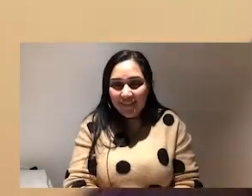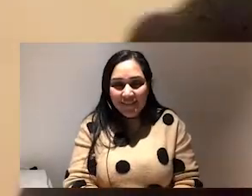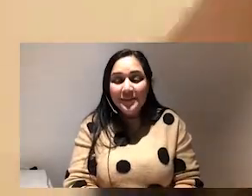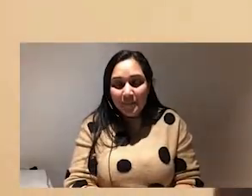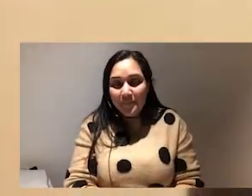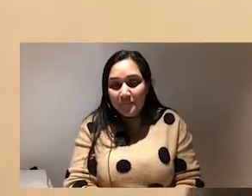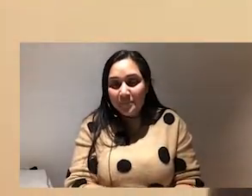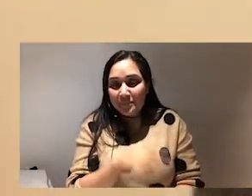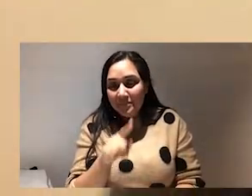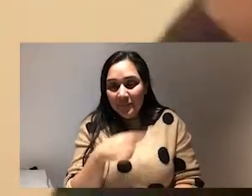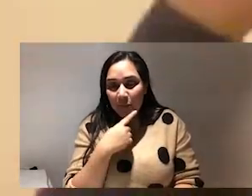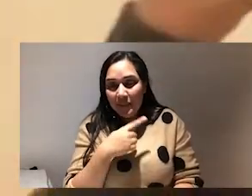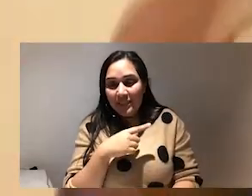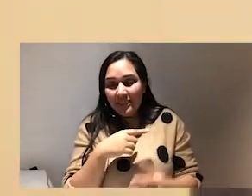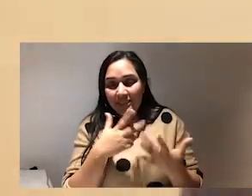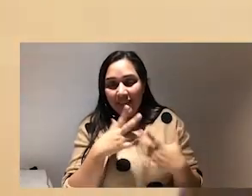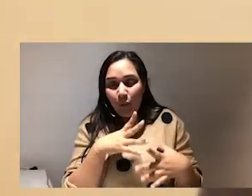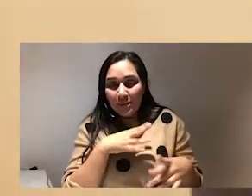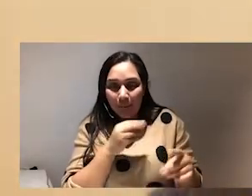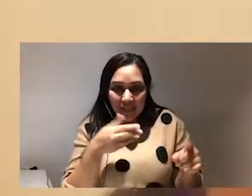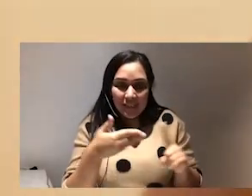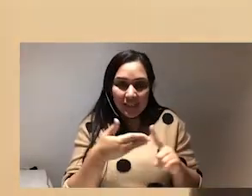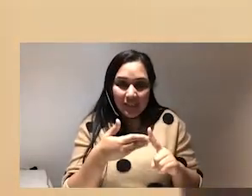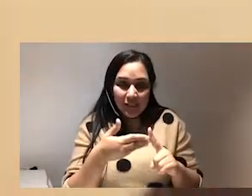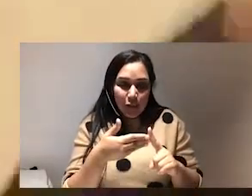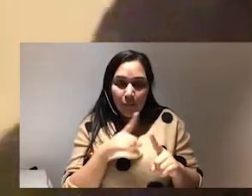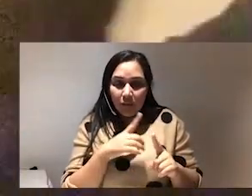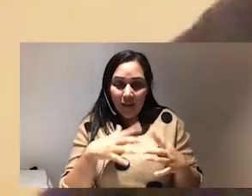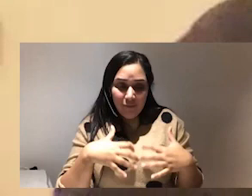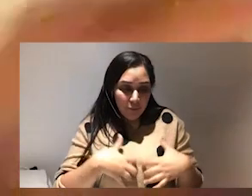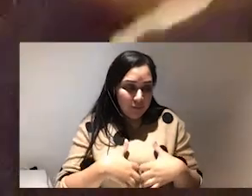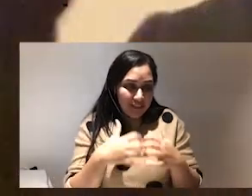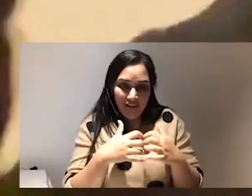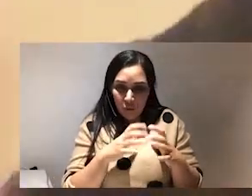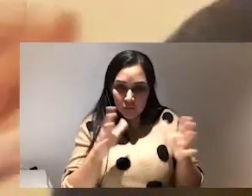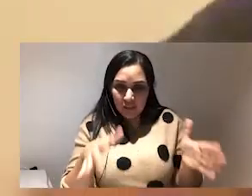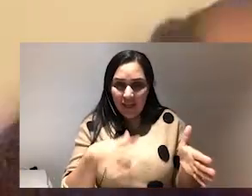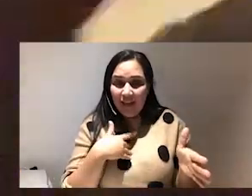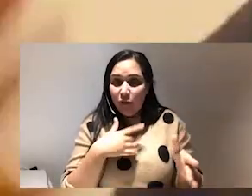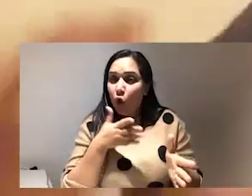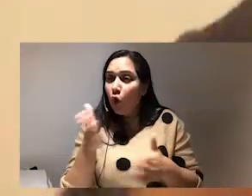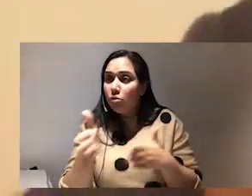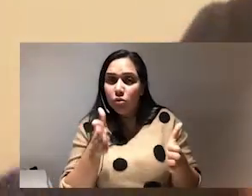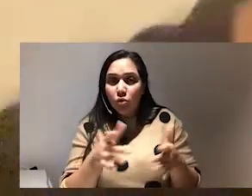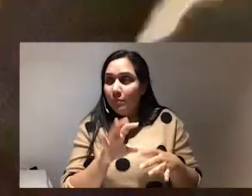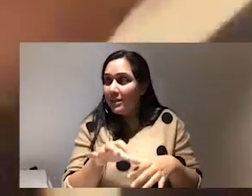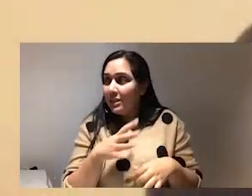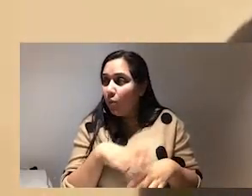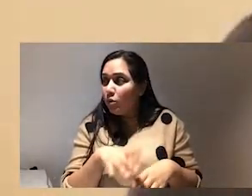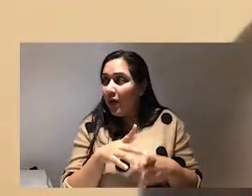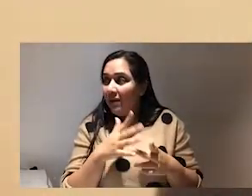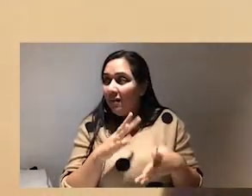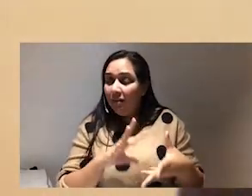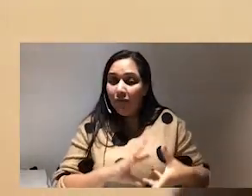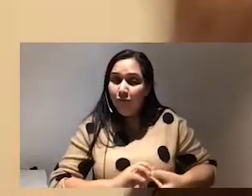i hope it's intentional something because i've finally built the scaffolding and i haven't gotten somewhere and put my mouth there and i haven't really composed or fully